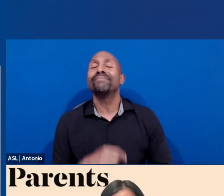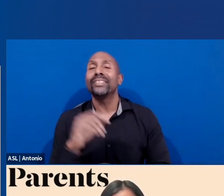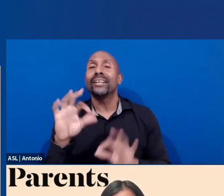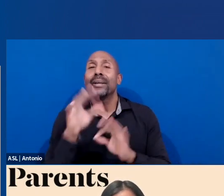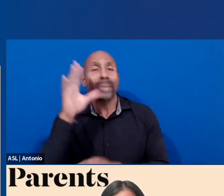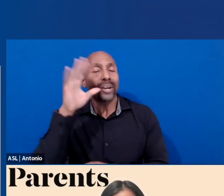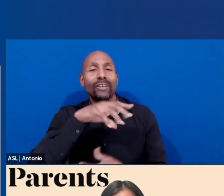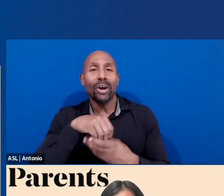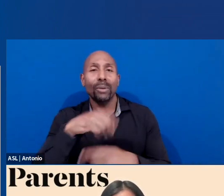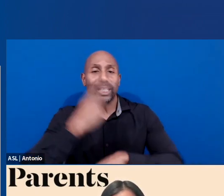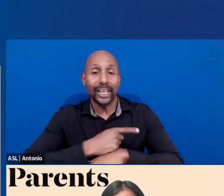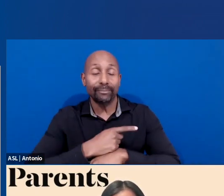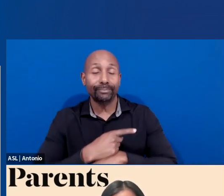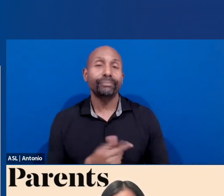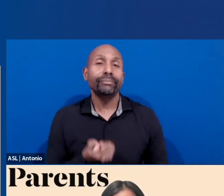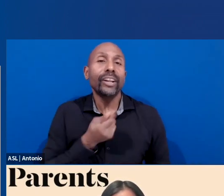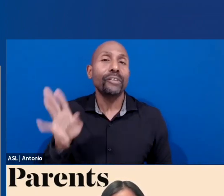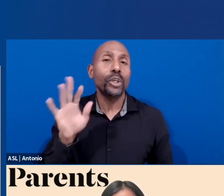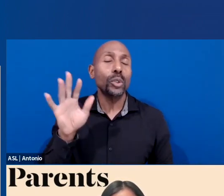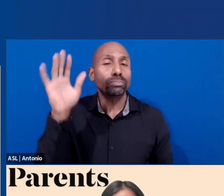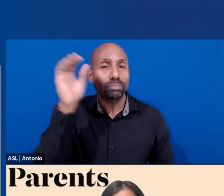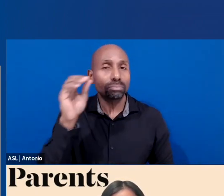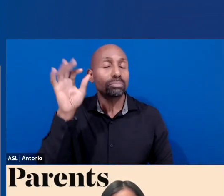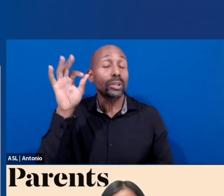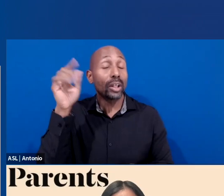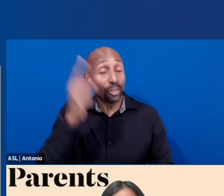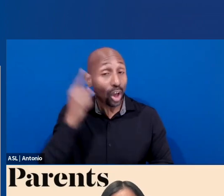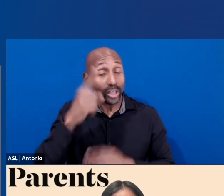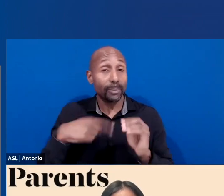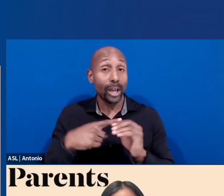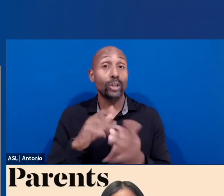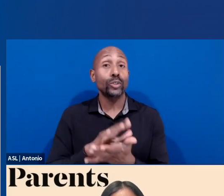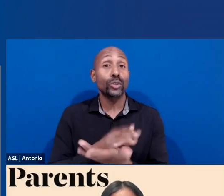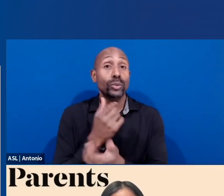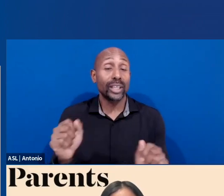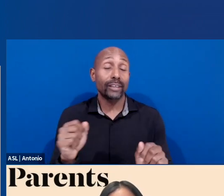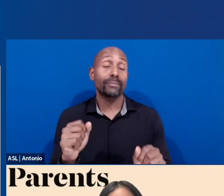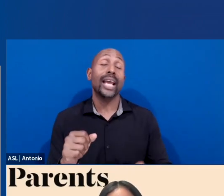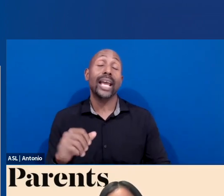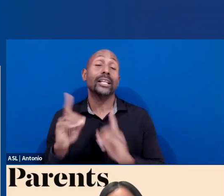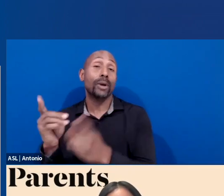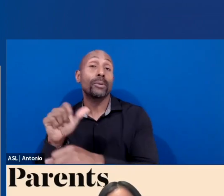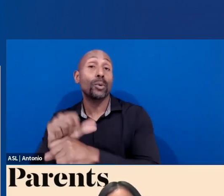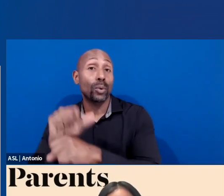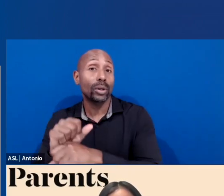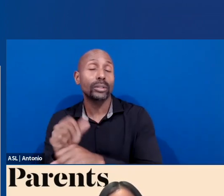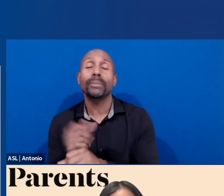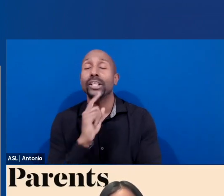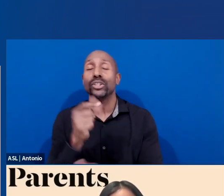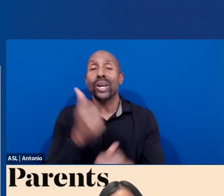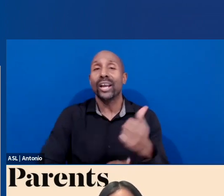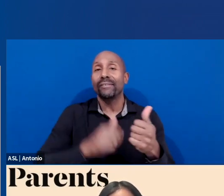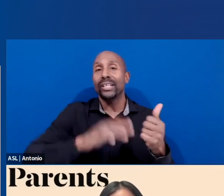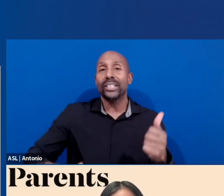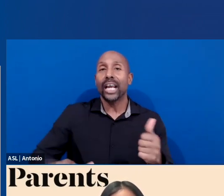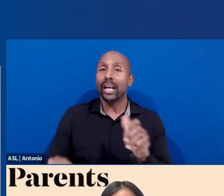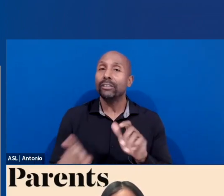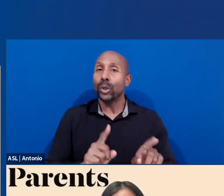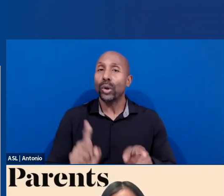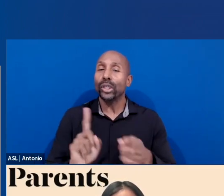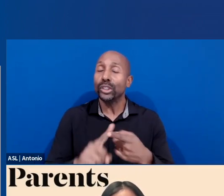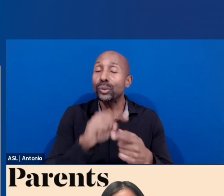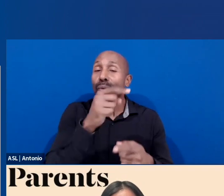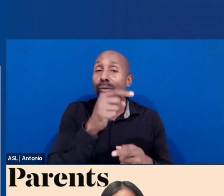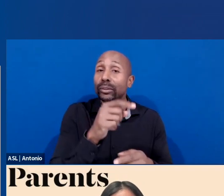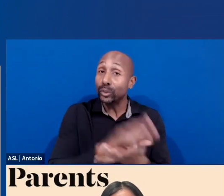a few thoughts on school safety and the work that is going on in the department to make sure that every child is attending a school that's